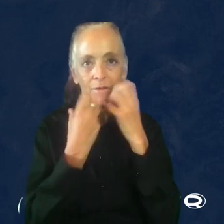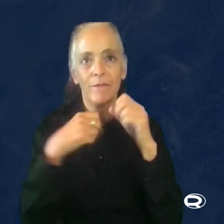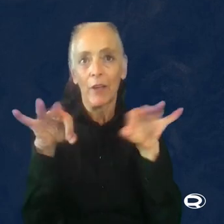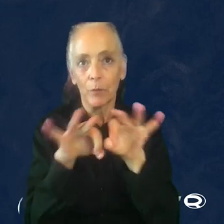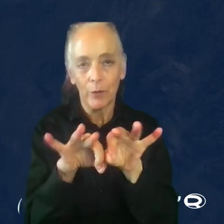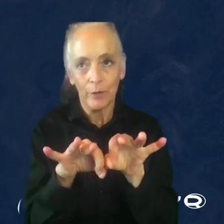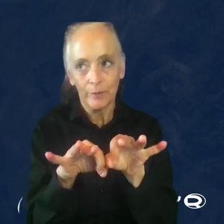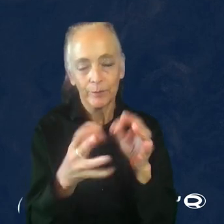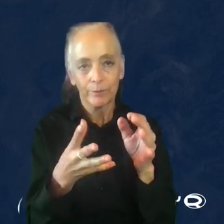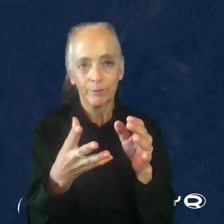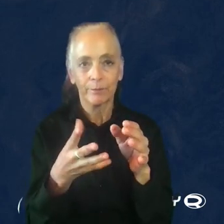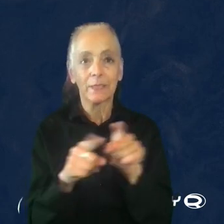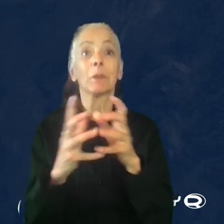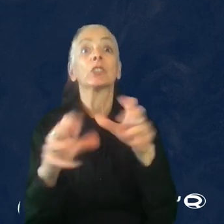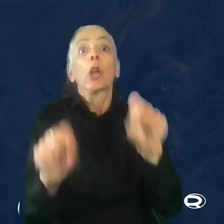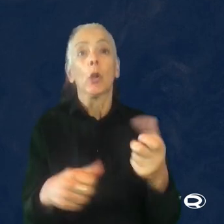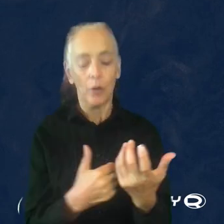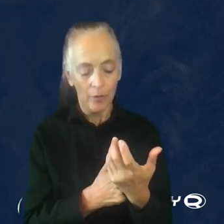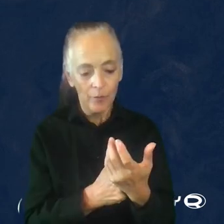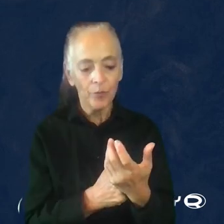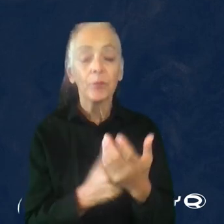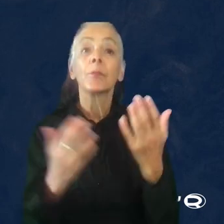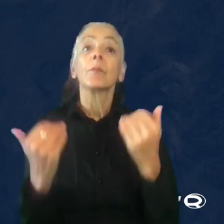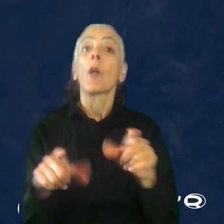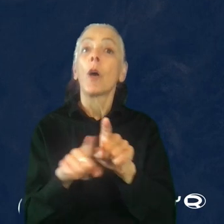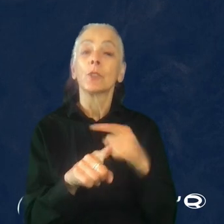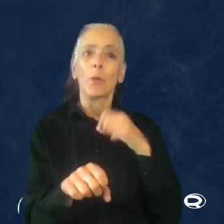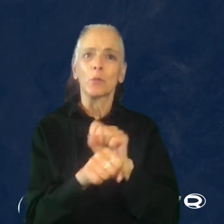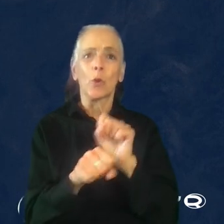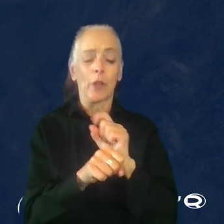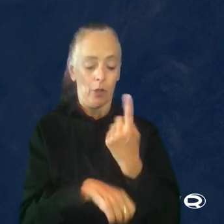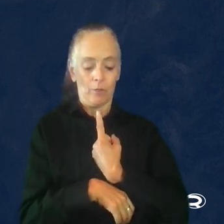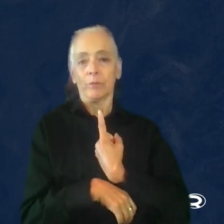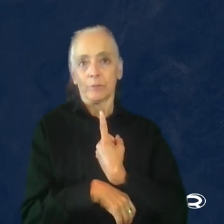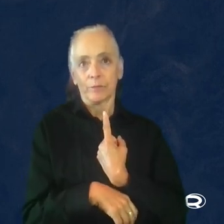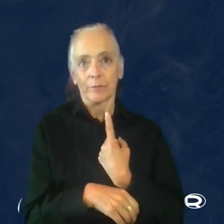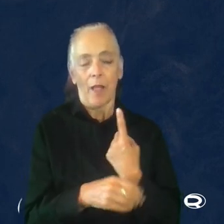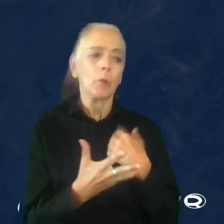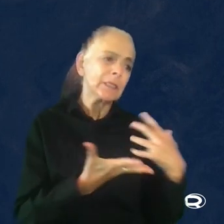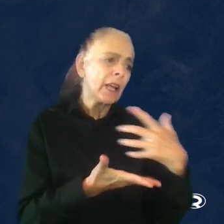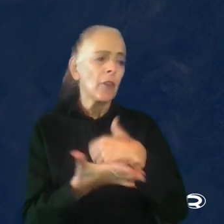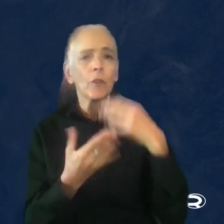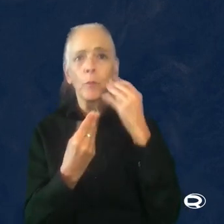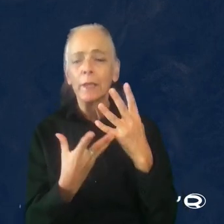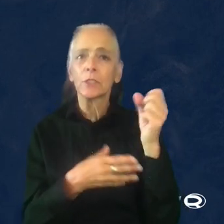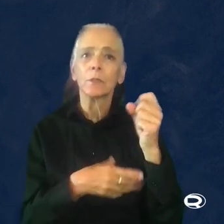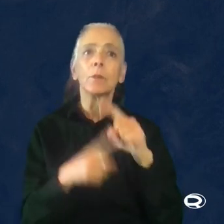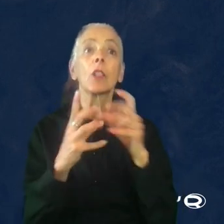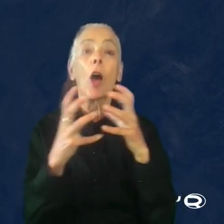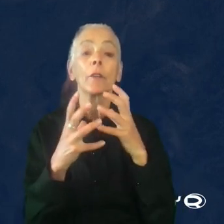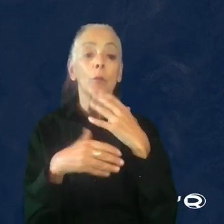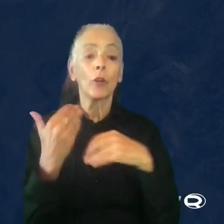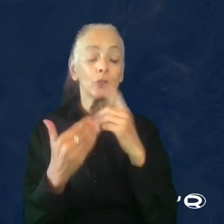So at the time, I was also working in isolation. Although I was gathering information, a lot of the process was me